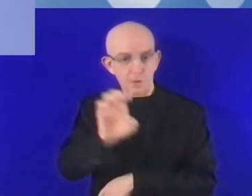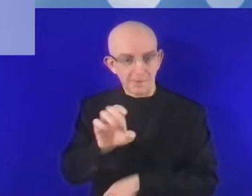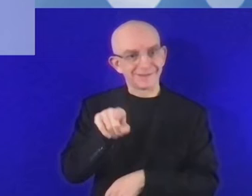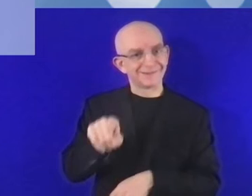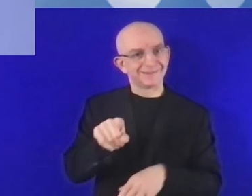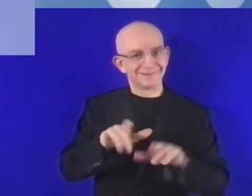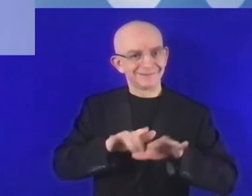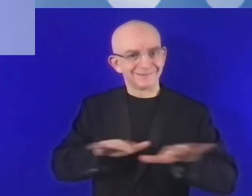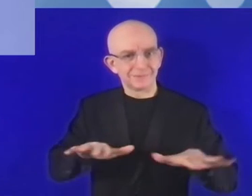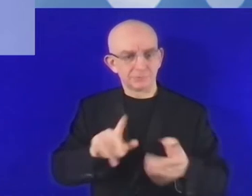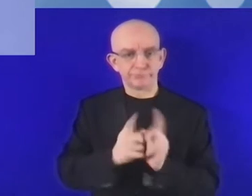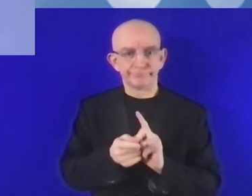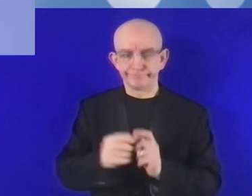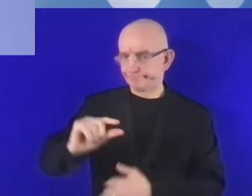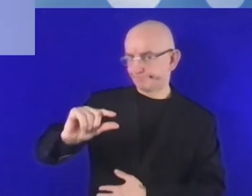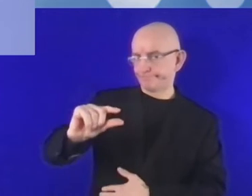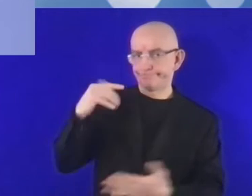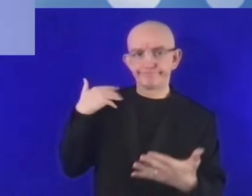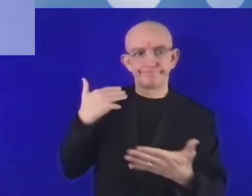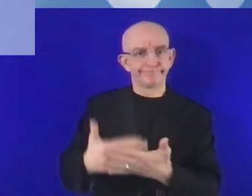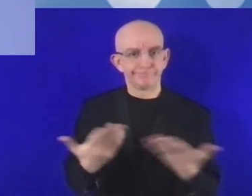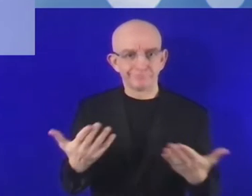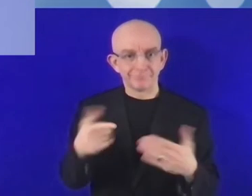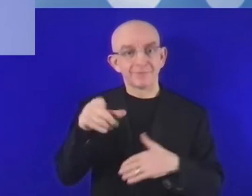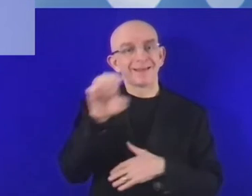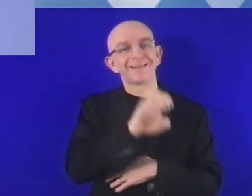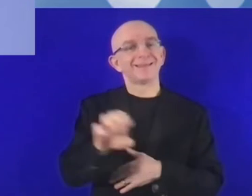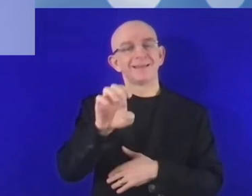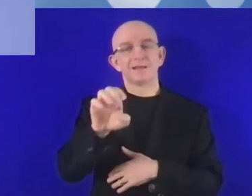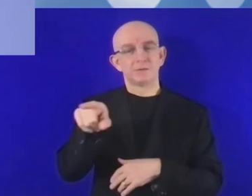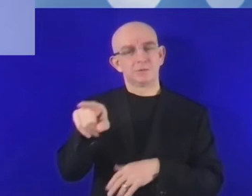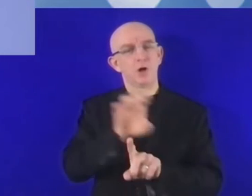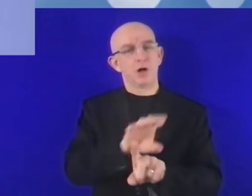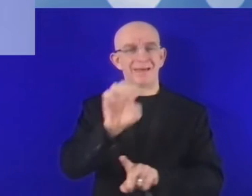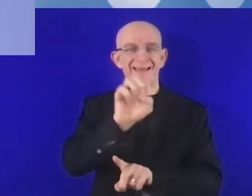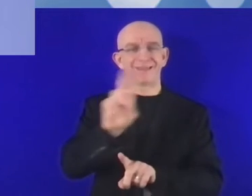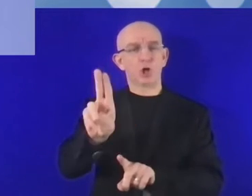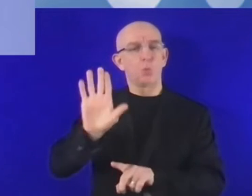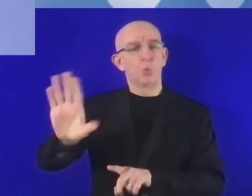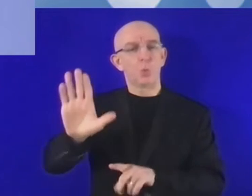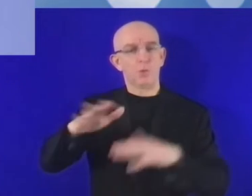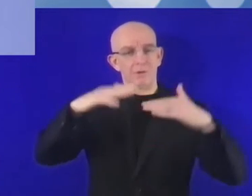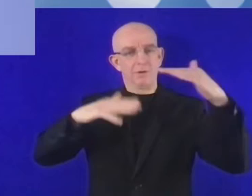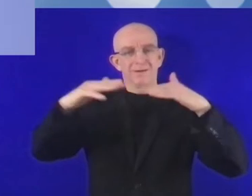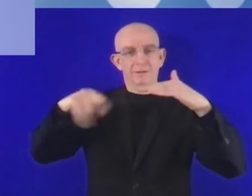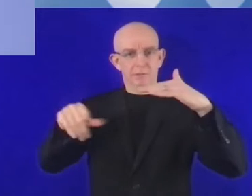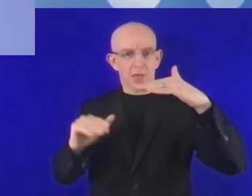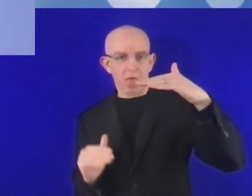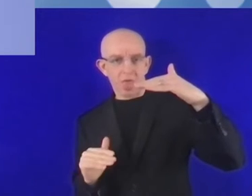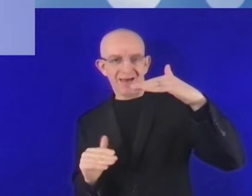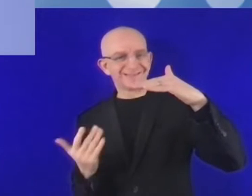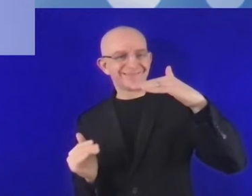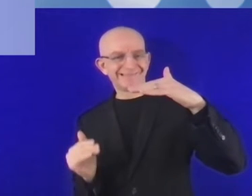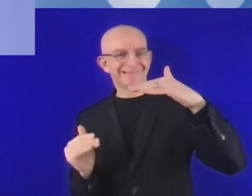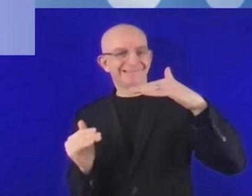special attention to ensure that all EU member states can truly benefit from the upcoming investment